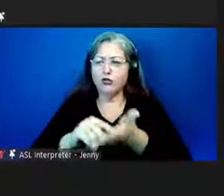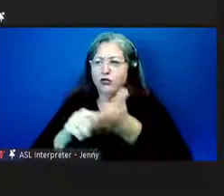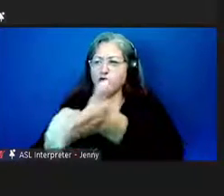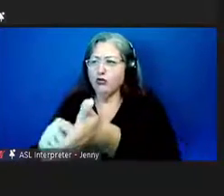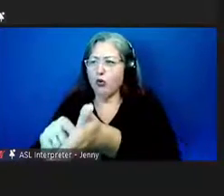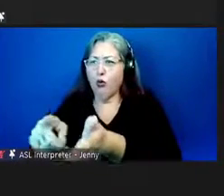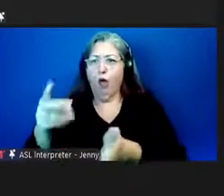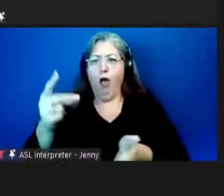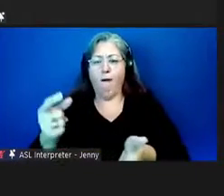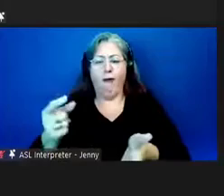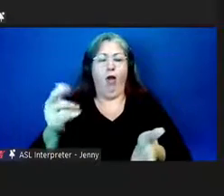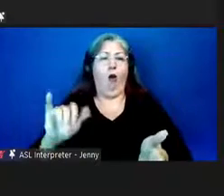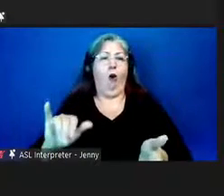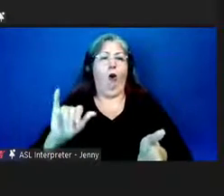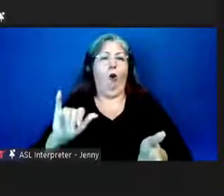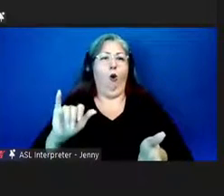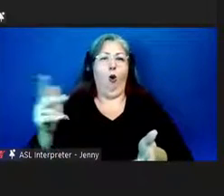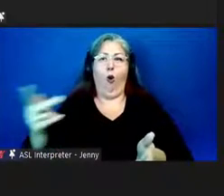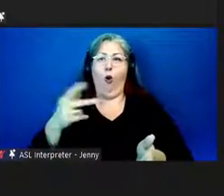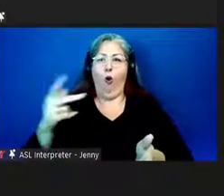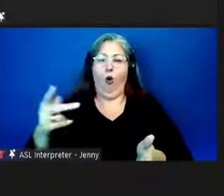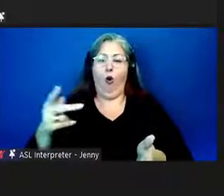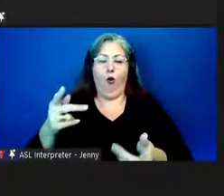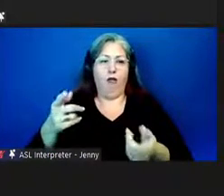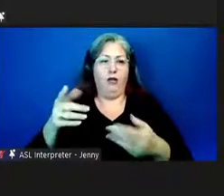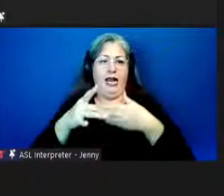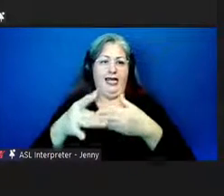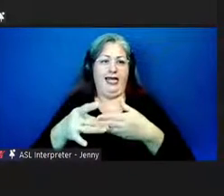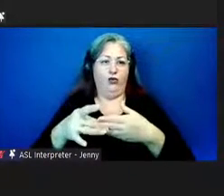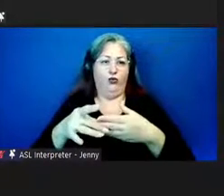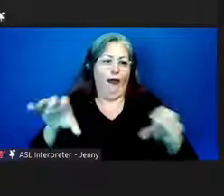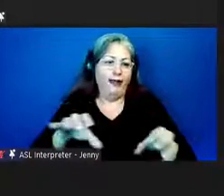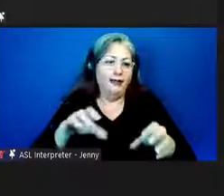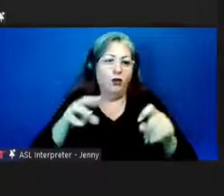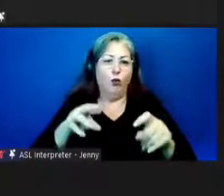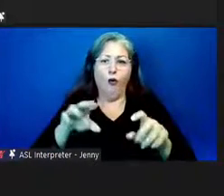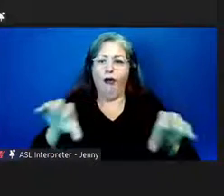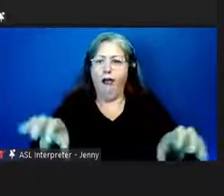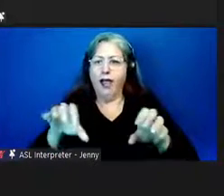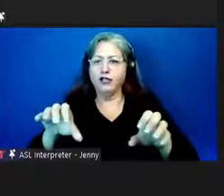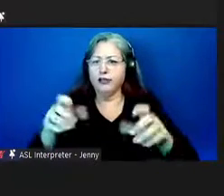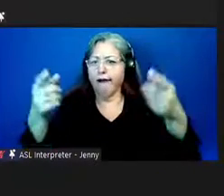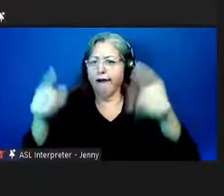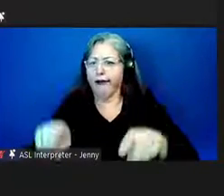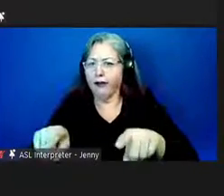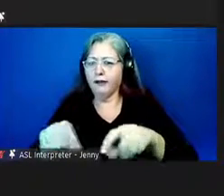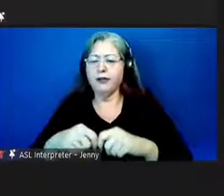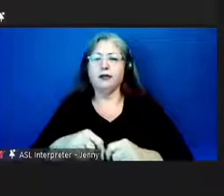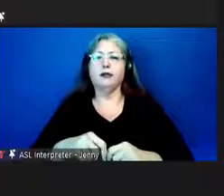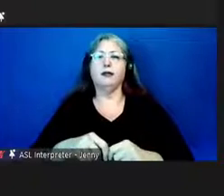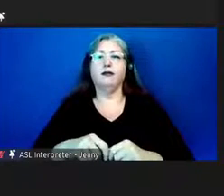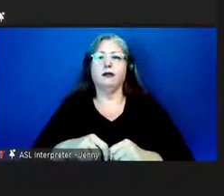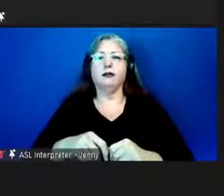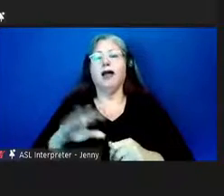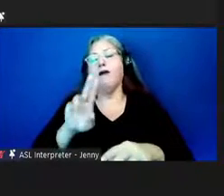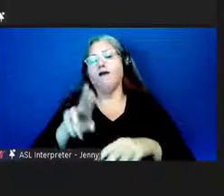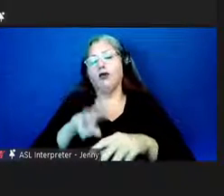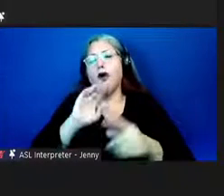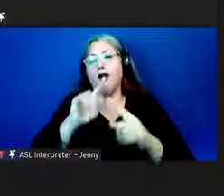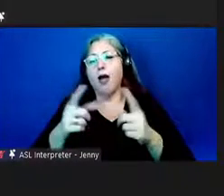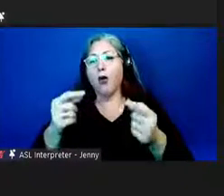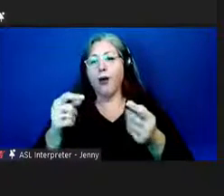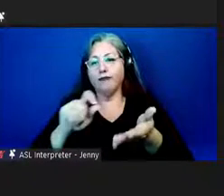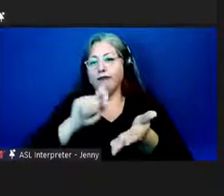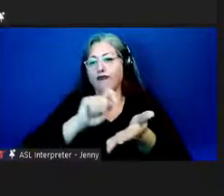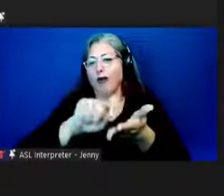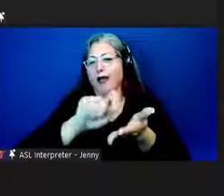and immediately a major action or activity took place and i'm talking of course about writing